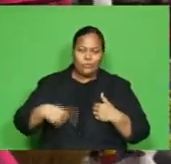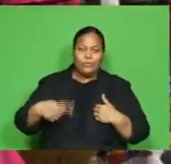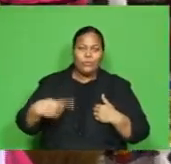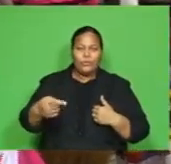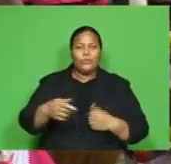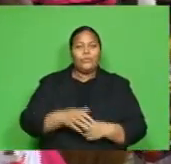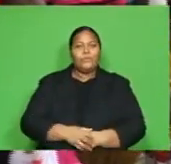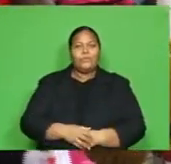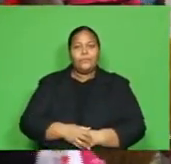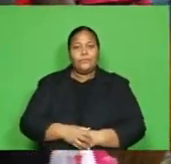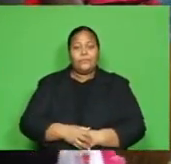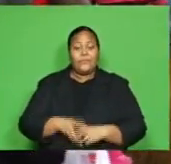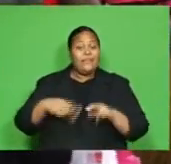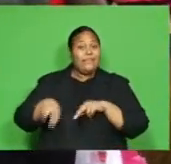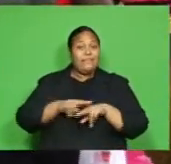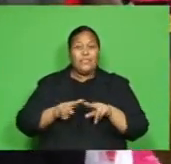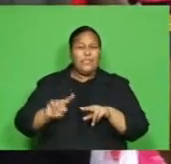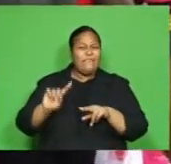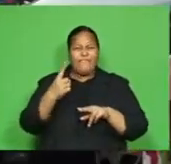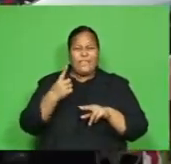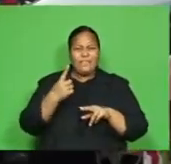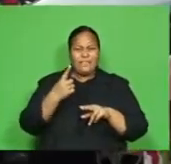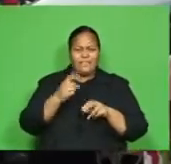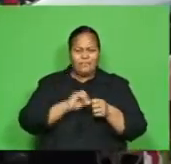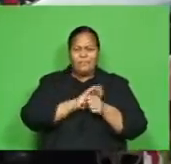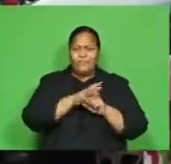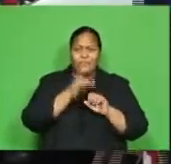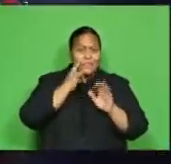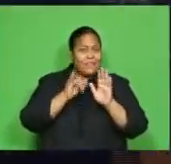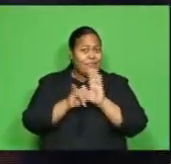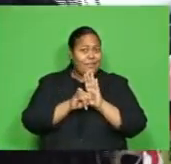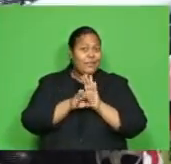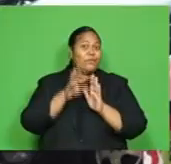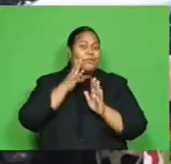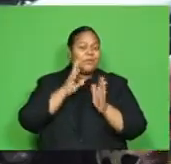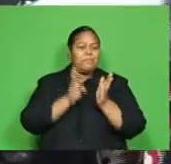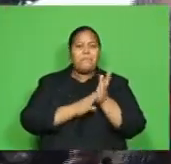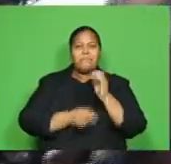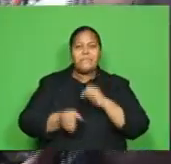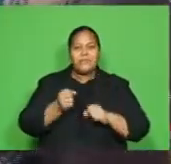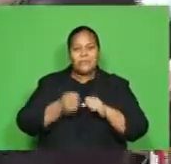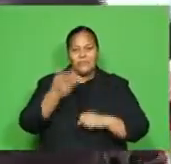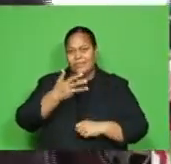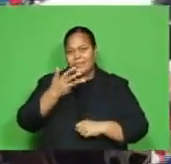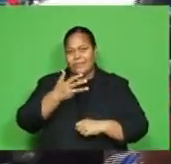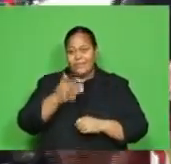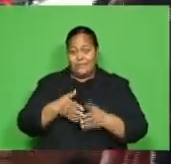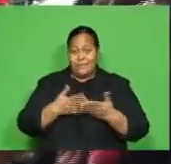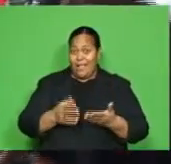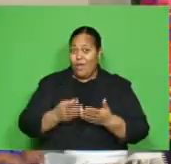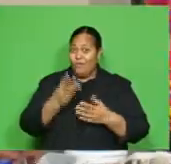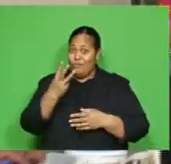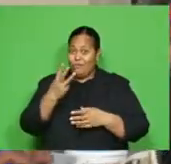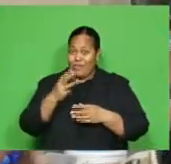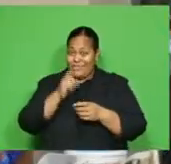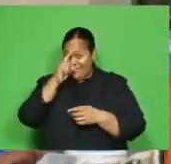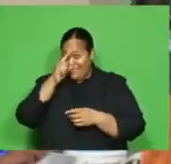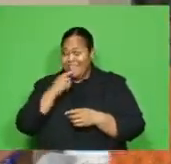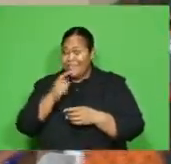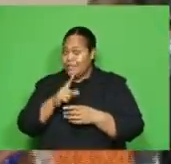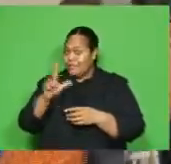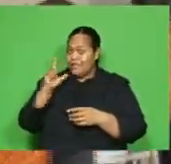Fiji registered its first COVID-19 case on March 19th. And with the clearing of the last three patients yesterday,